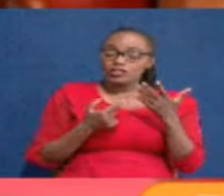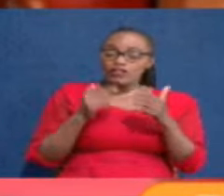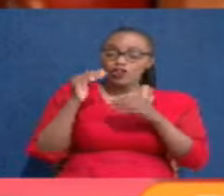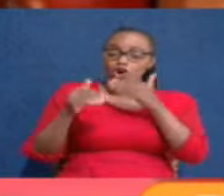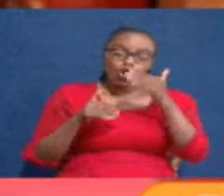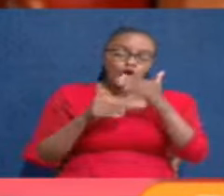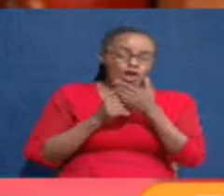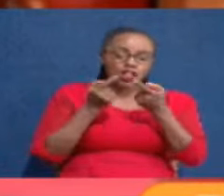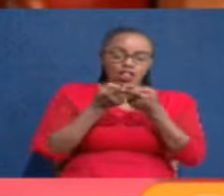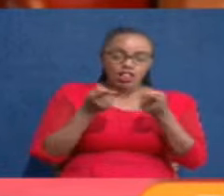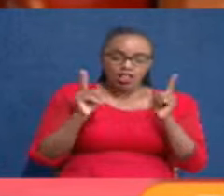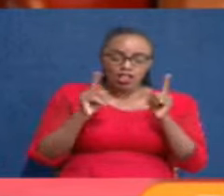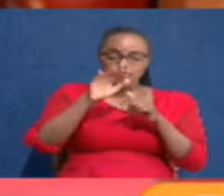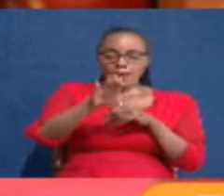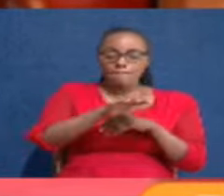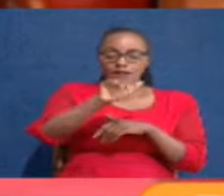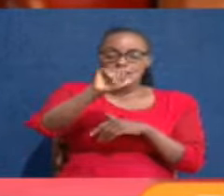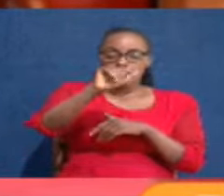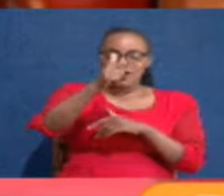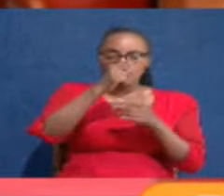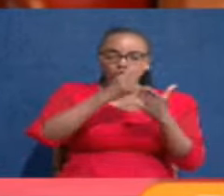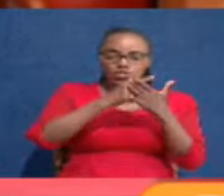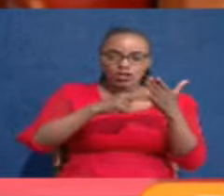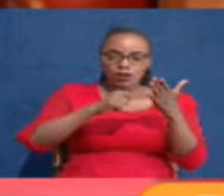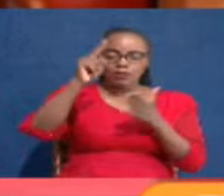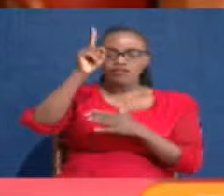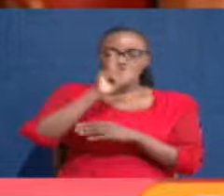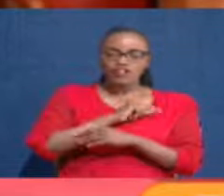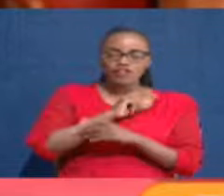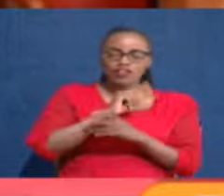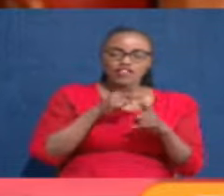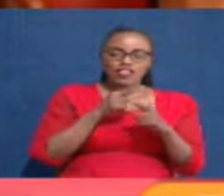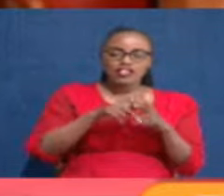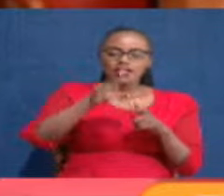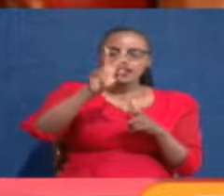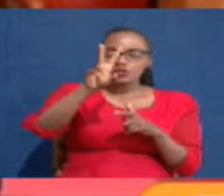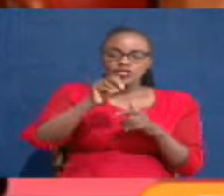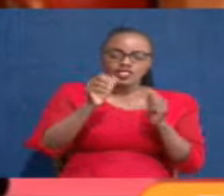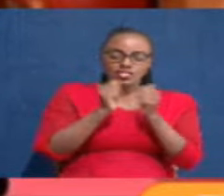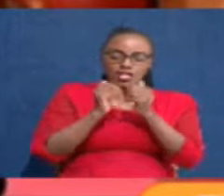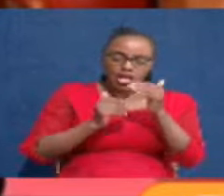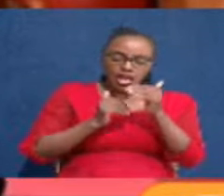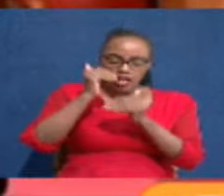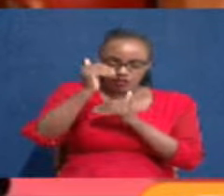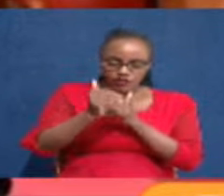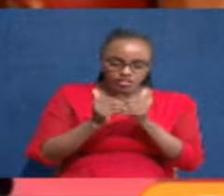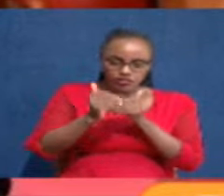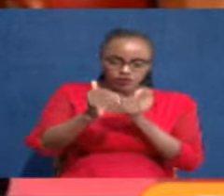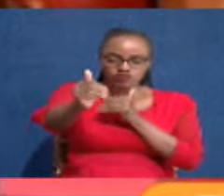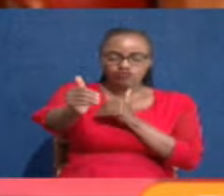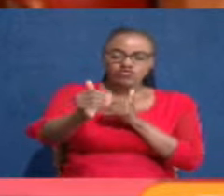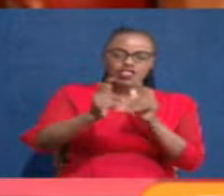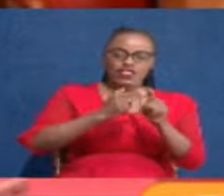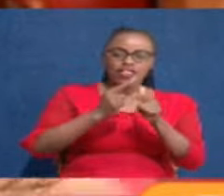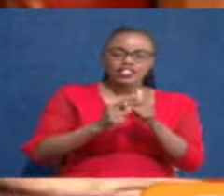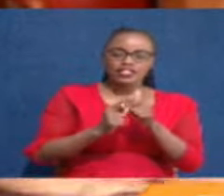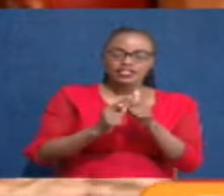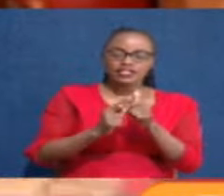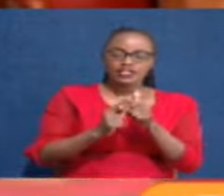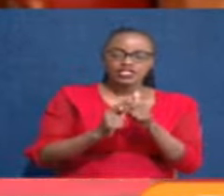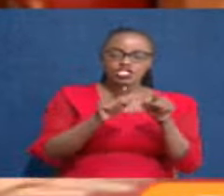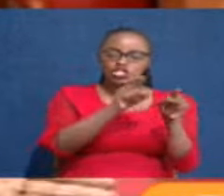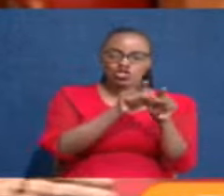all acts of parliament passed by this House post-2010 then are